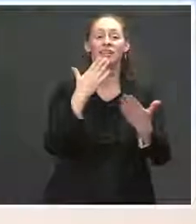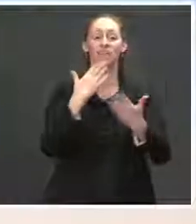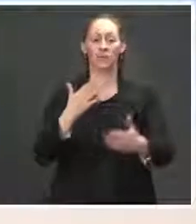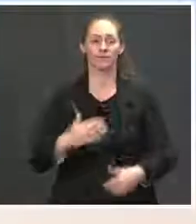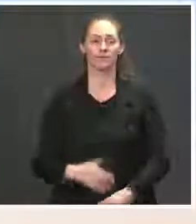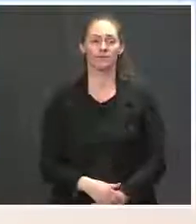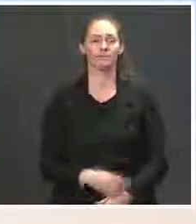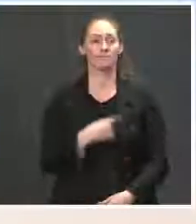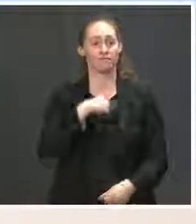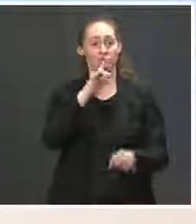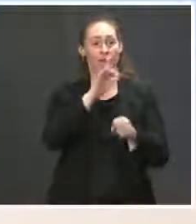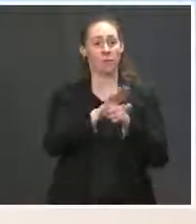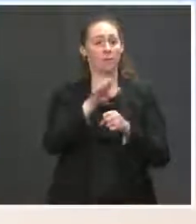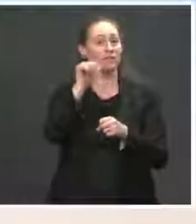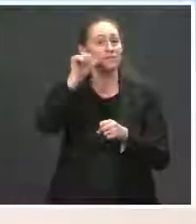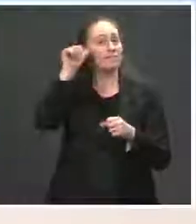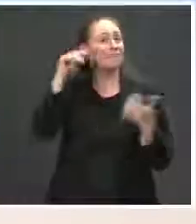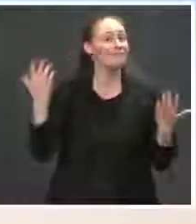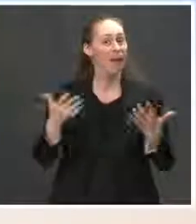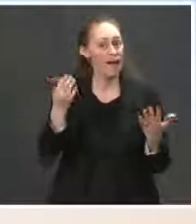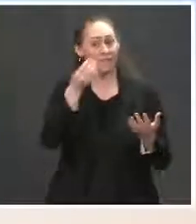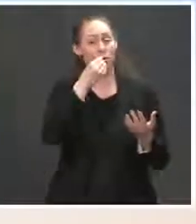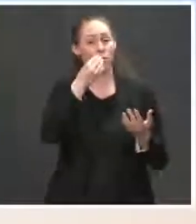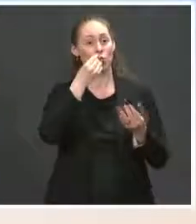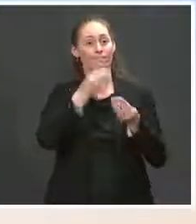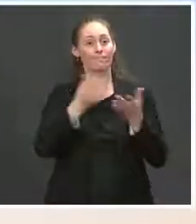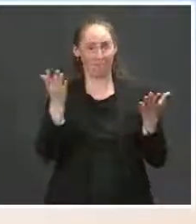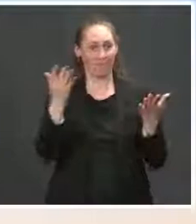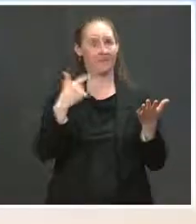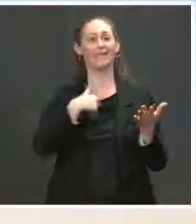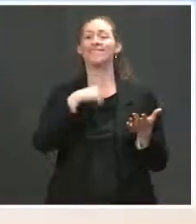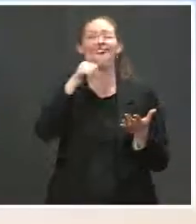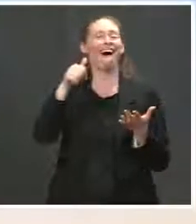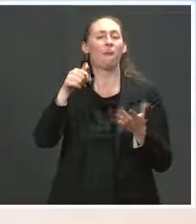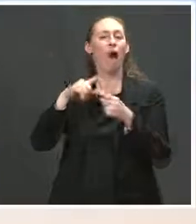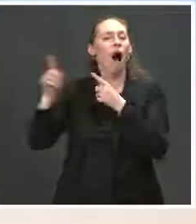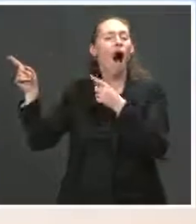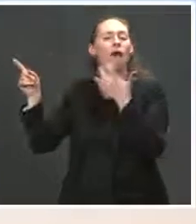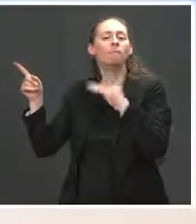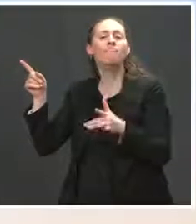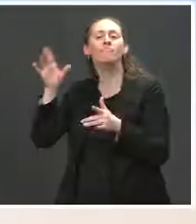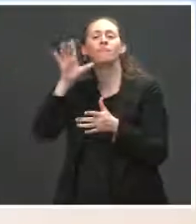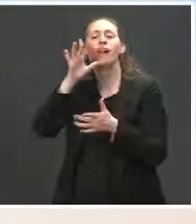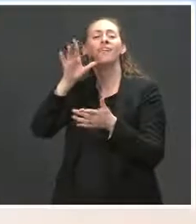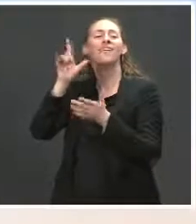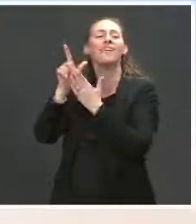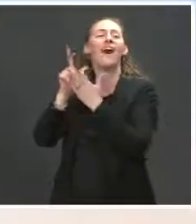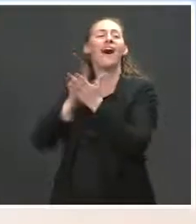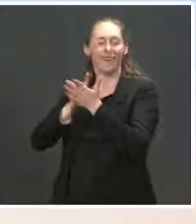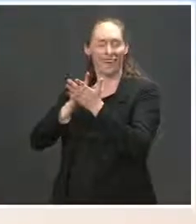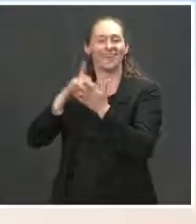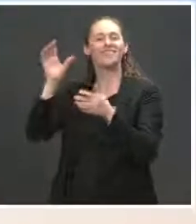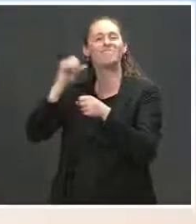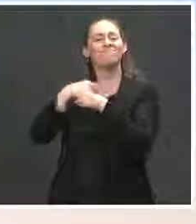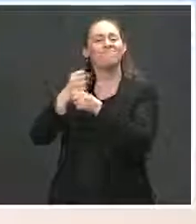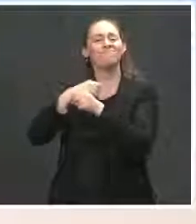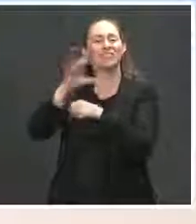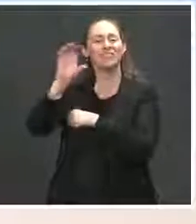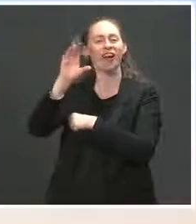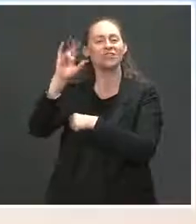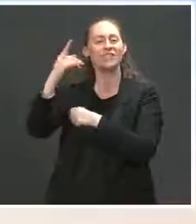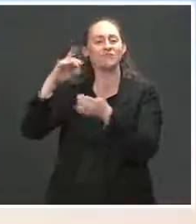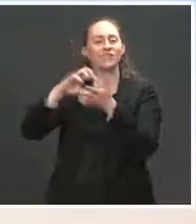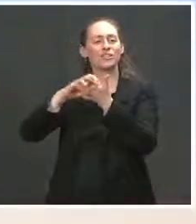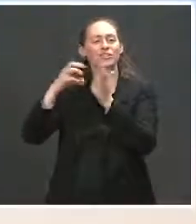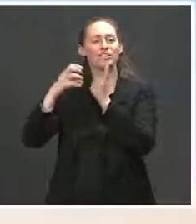promised snacks. I did not bring them in here, but my mother-in-law made homemade chocolate chip cookies for you guys. So